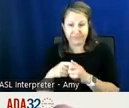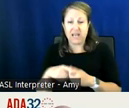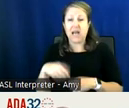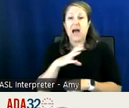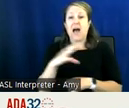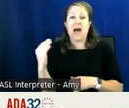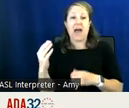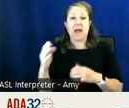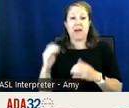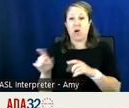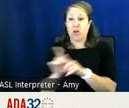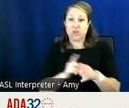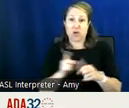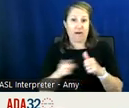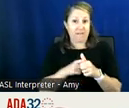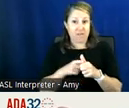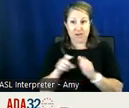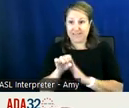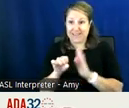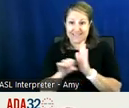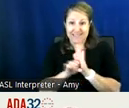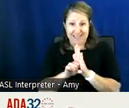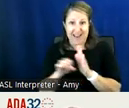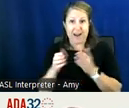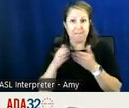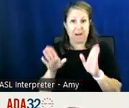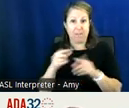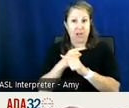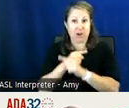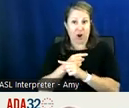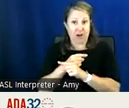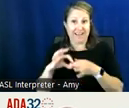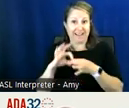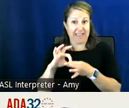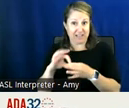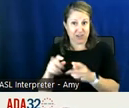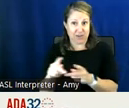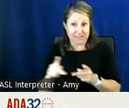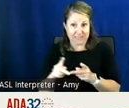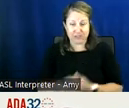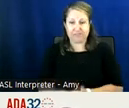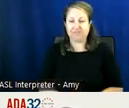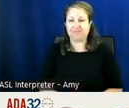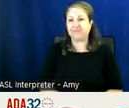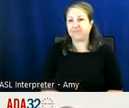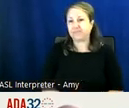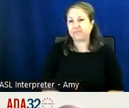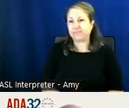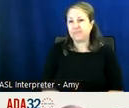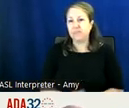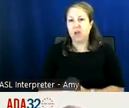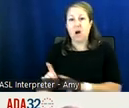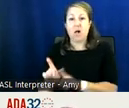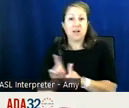our first ever state public guardian liaison position additionally there was a spring